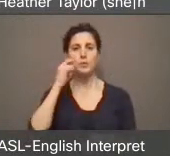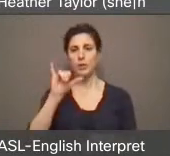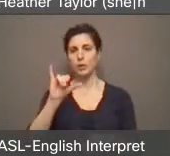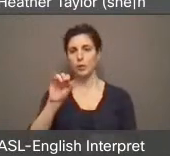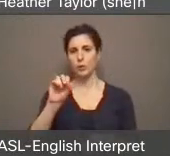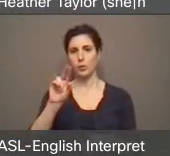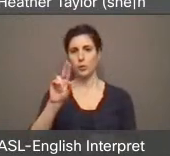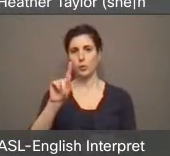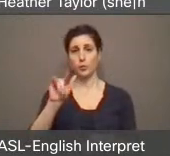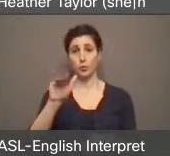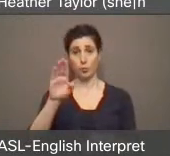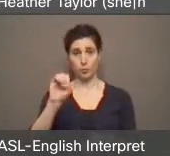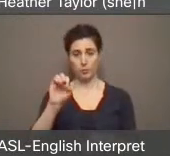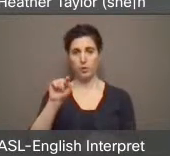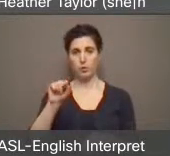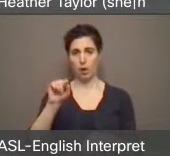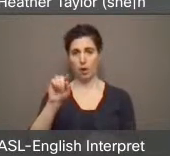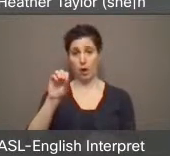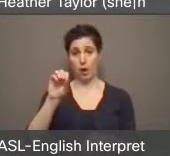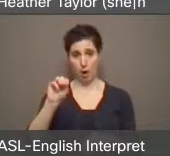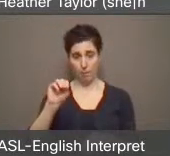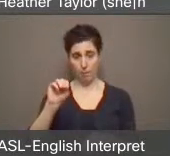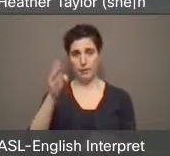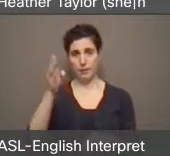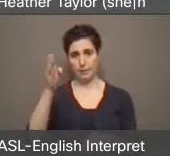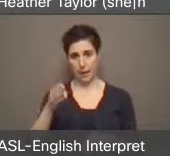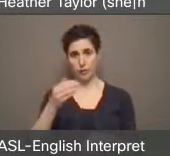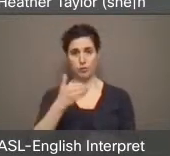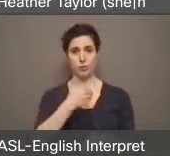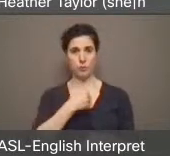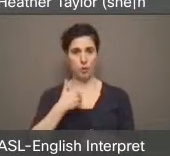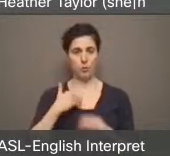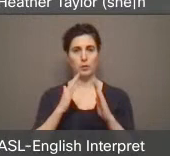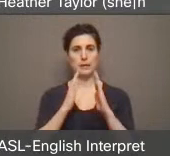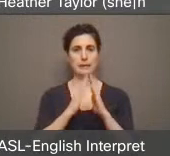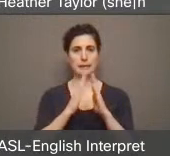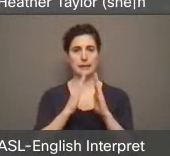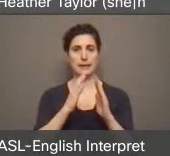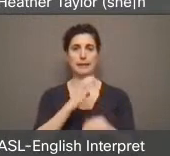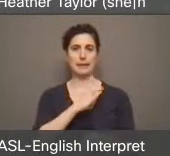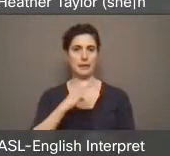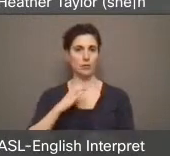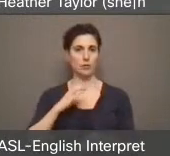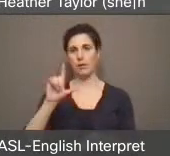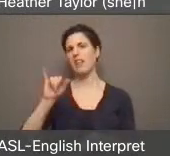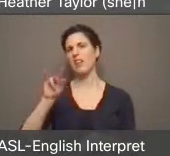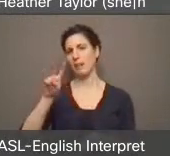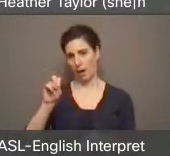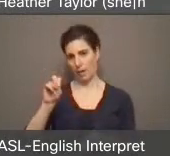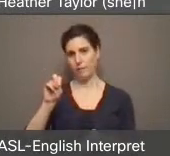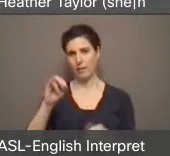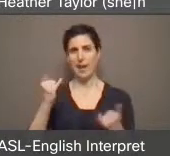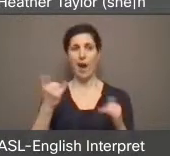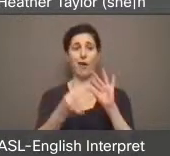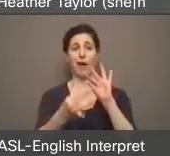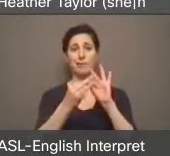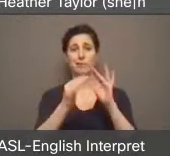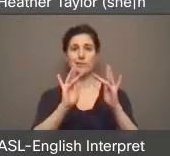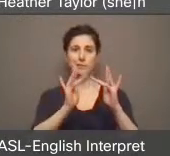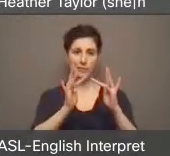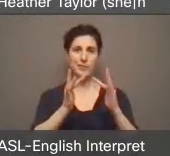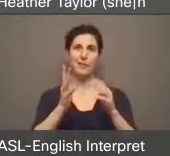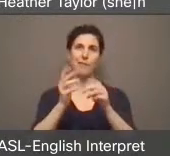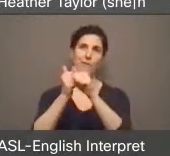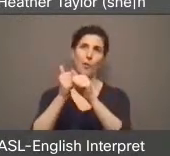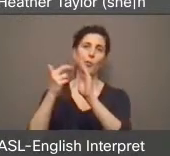slash Toronto City Council line. These measures, of course, are necessary to comply with public health guidelines and